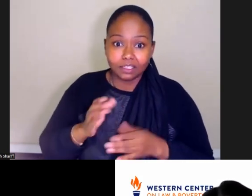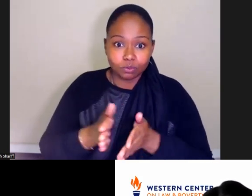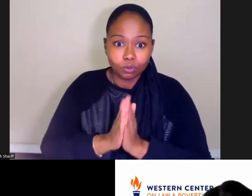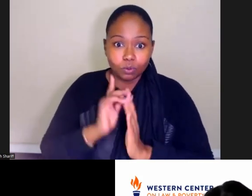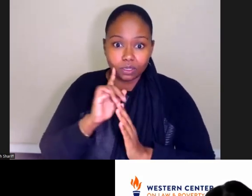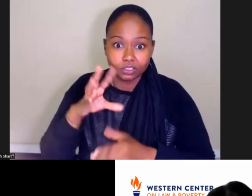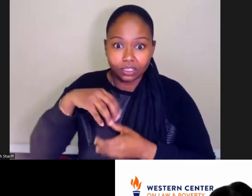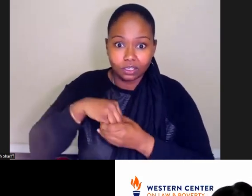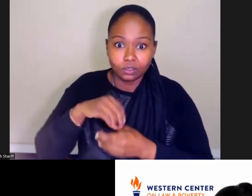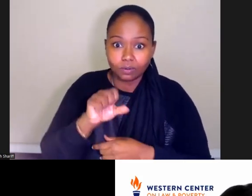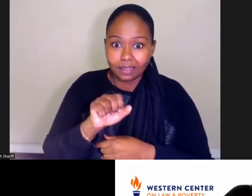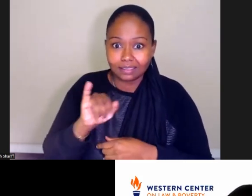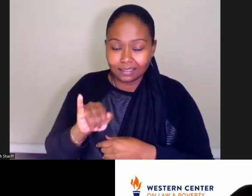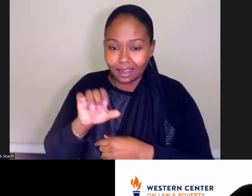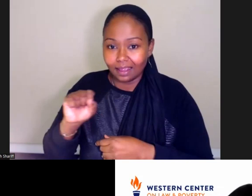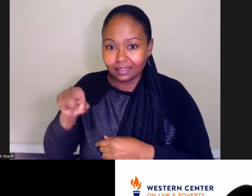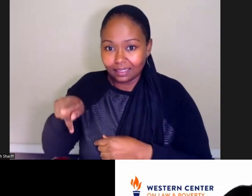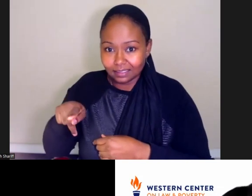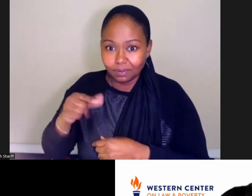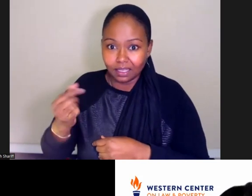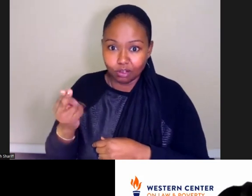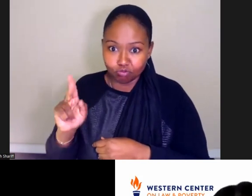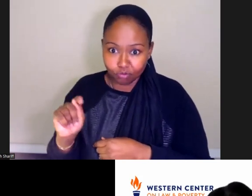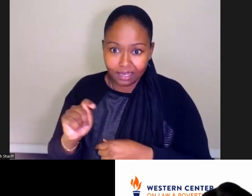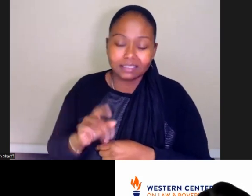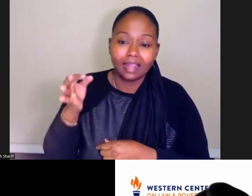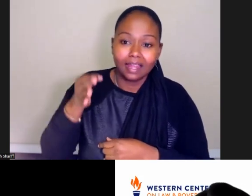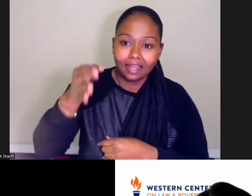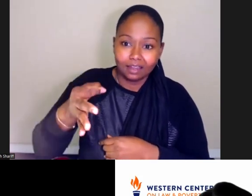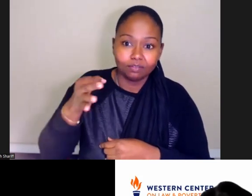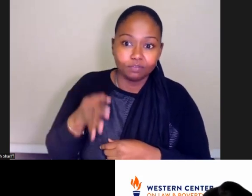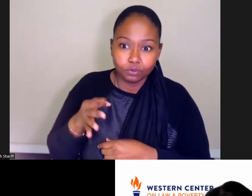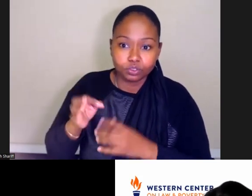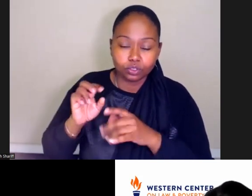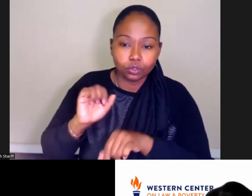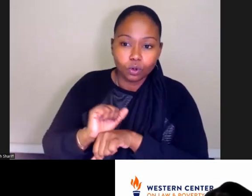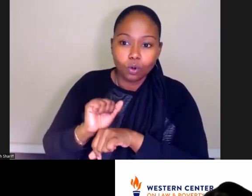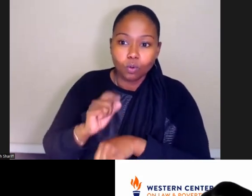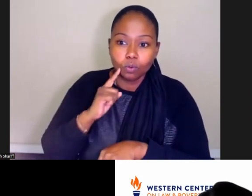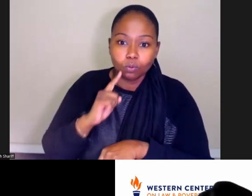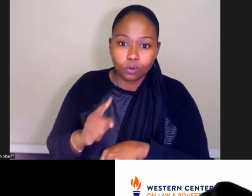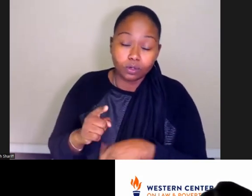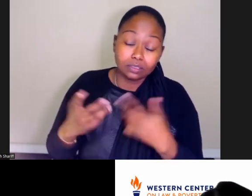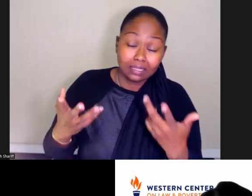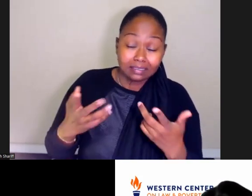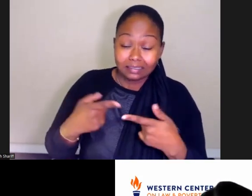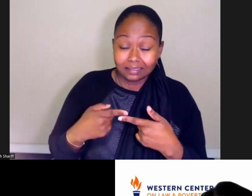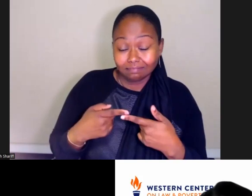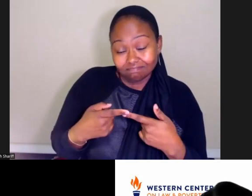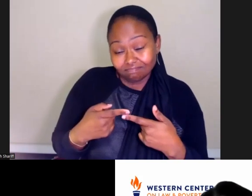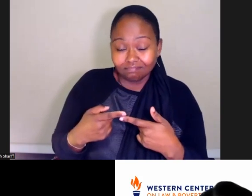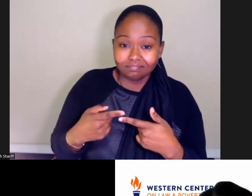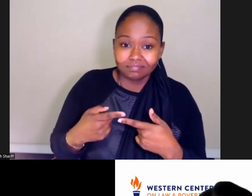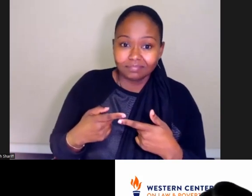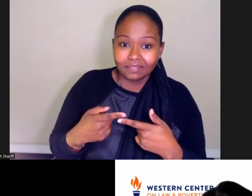SSP grant in future initiatives, which, despite recent increases, is still